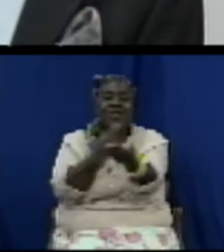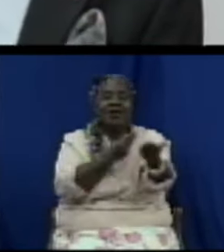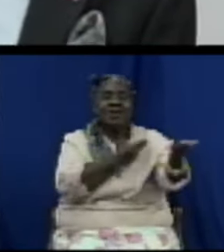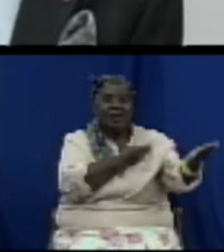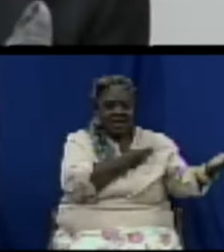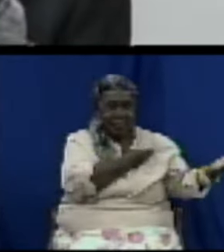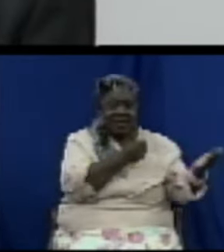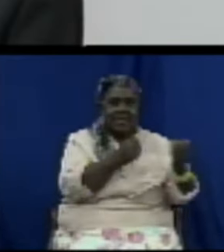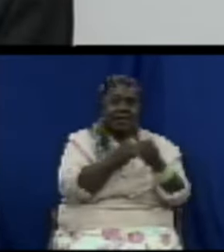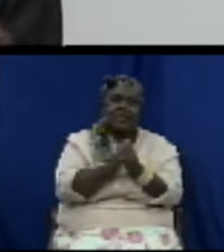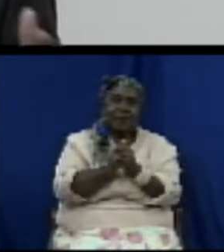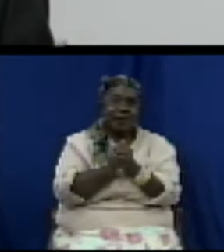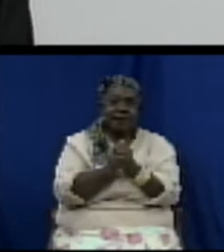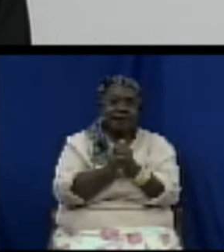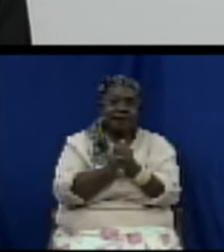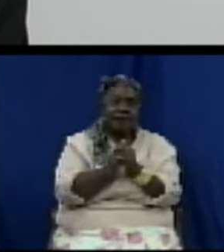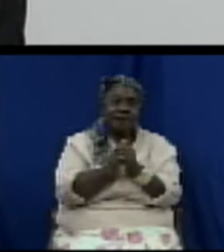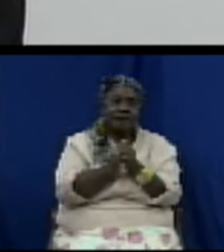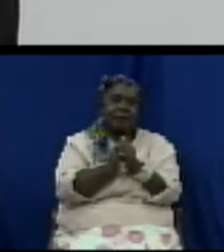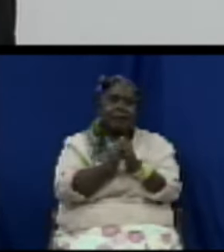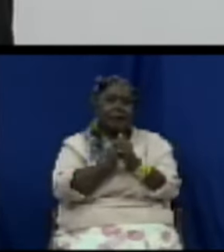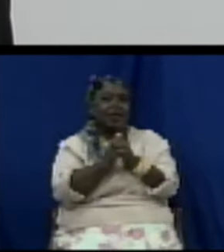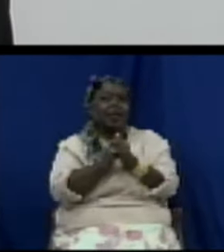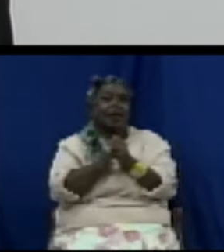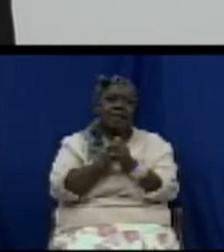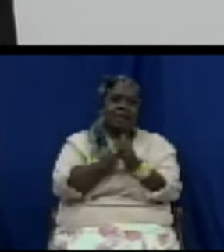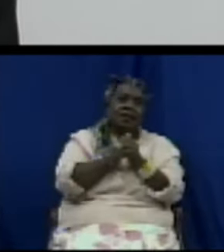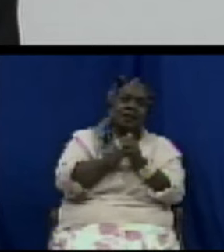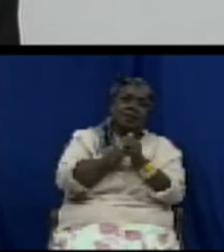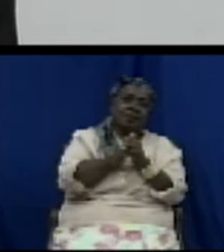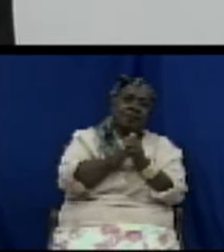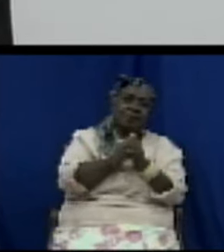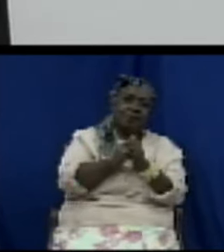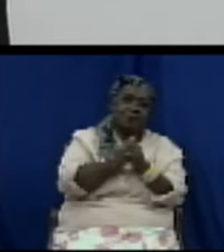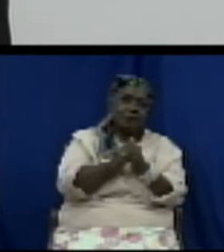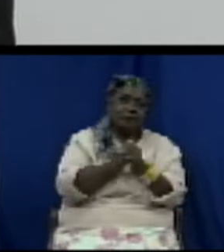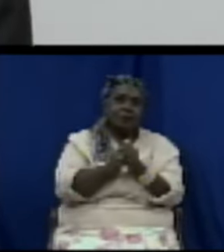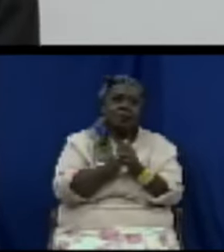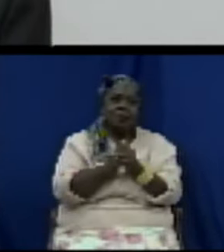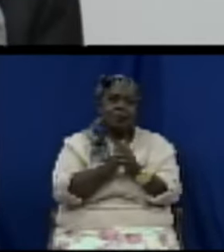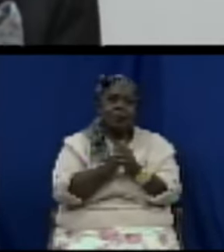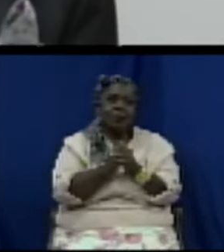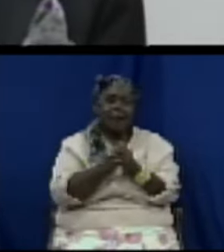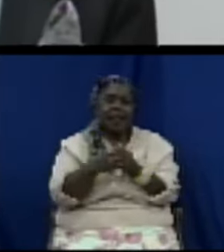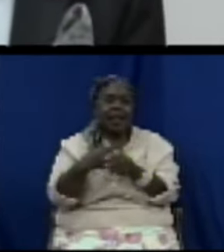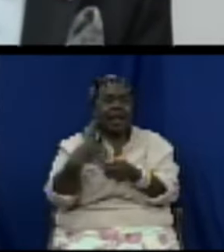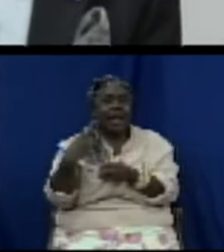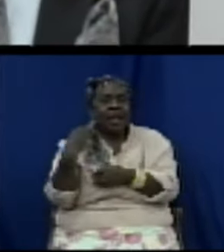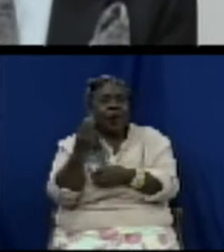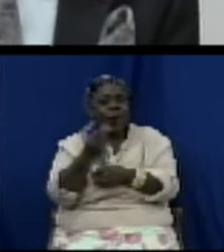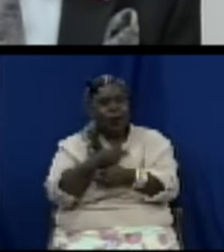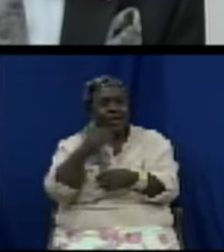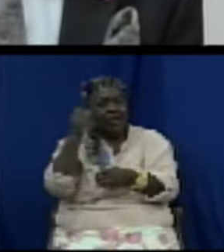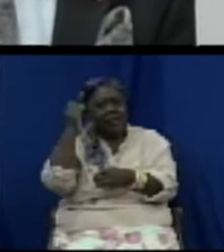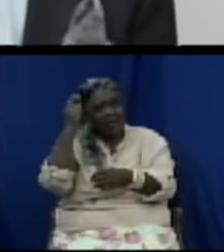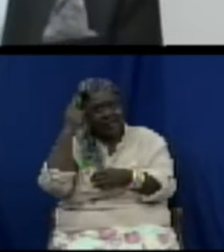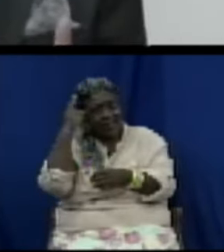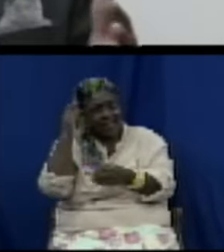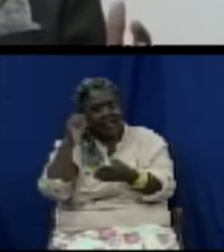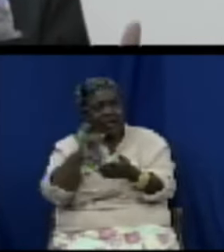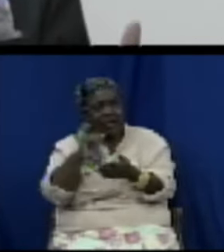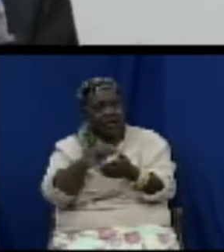because as we understand it to be frank the prices of goods are moving